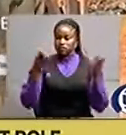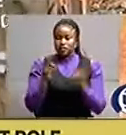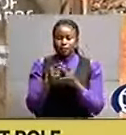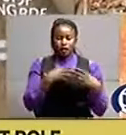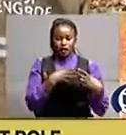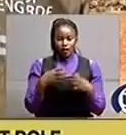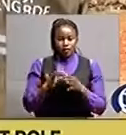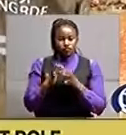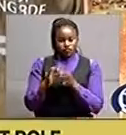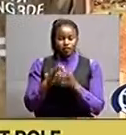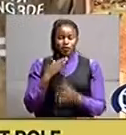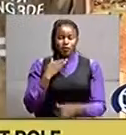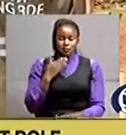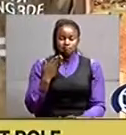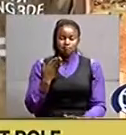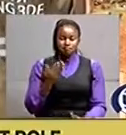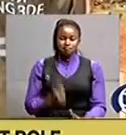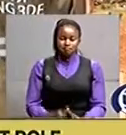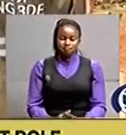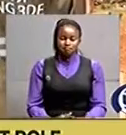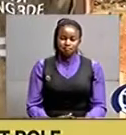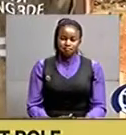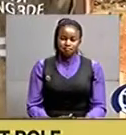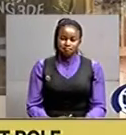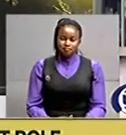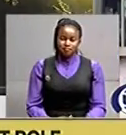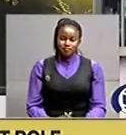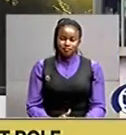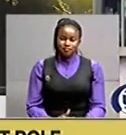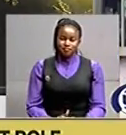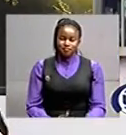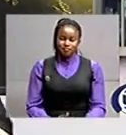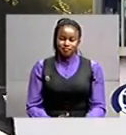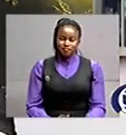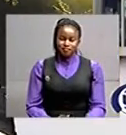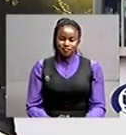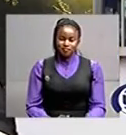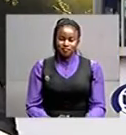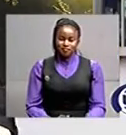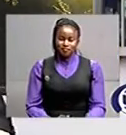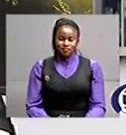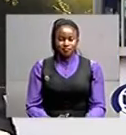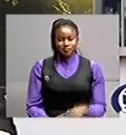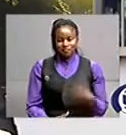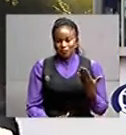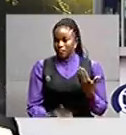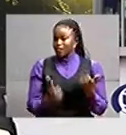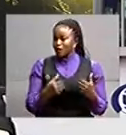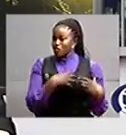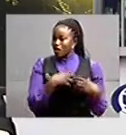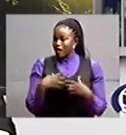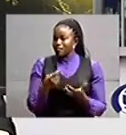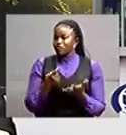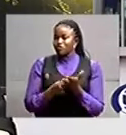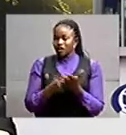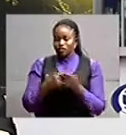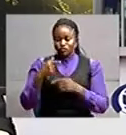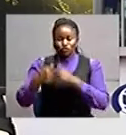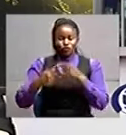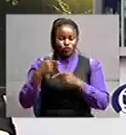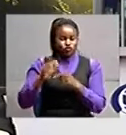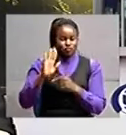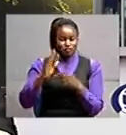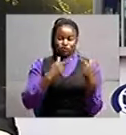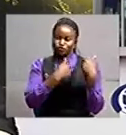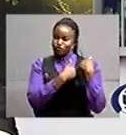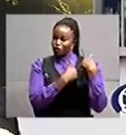of course there the updf continuing with its role